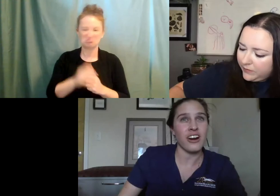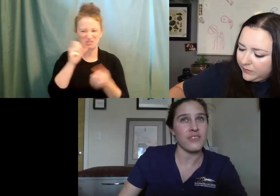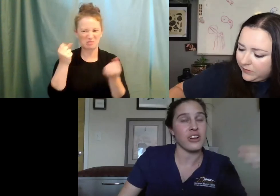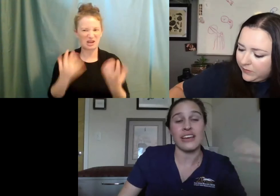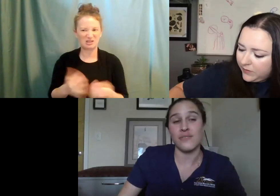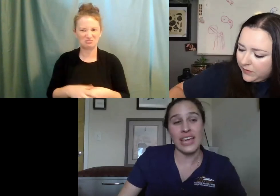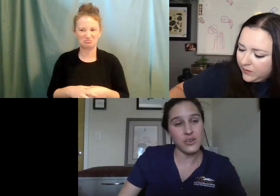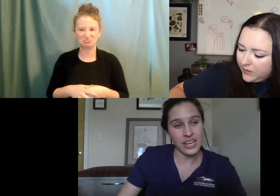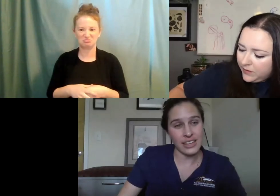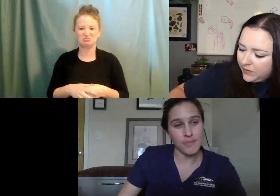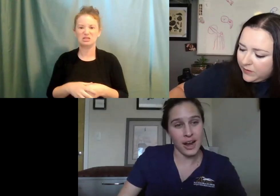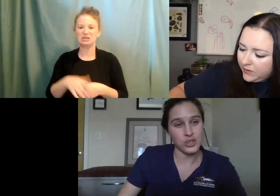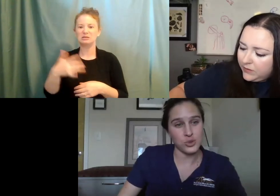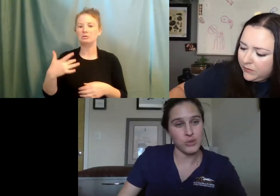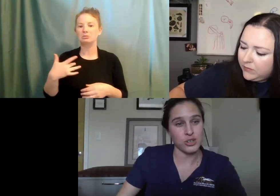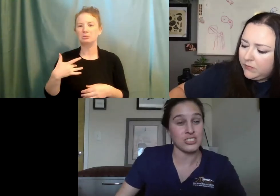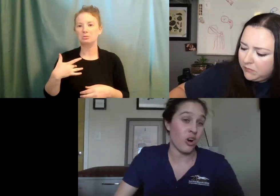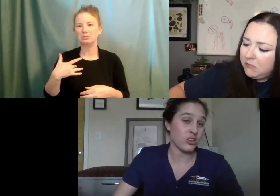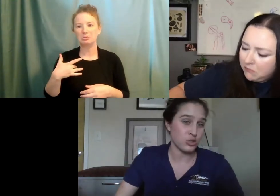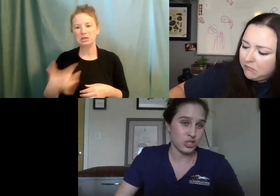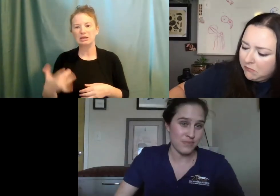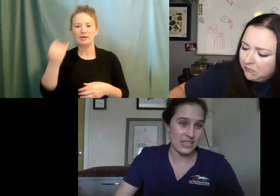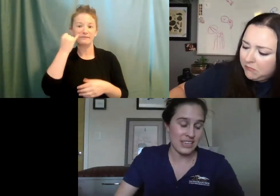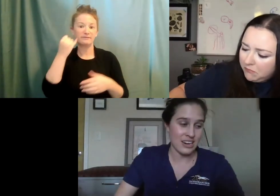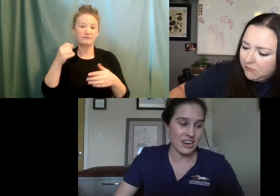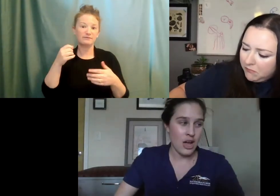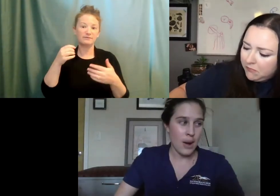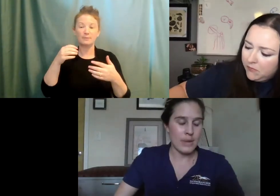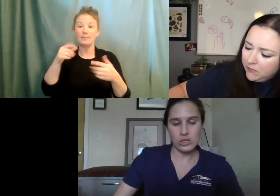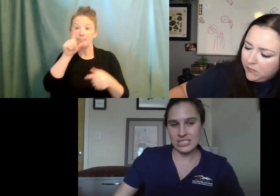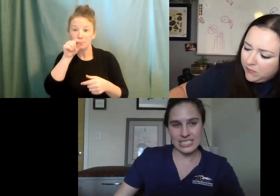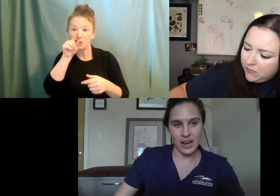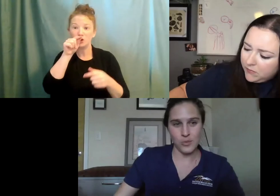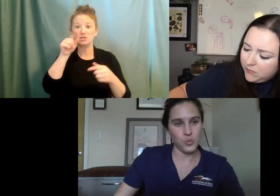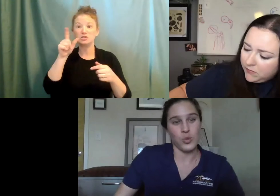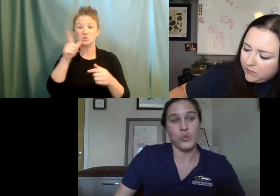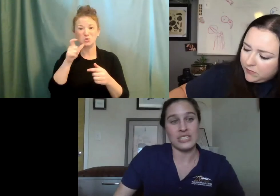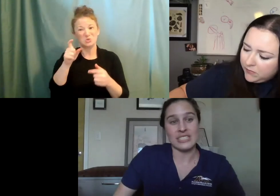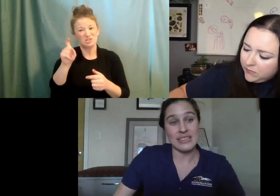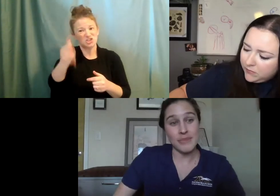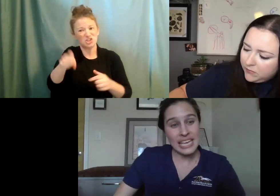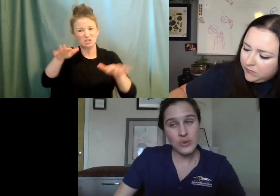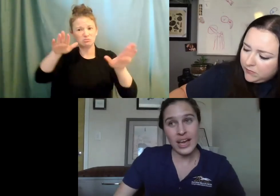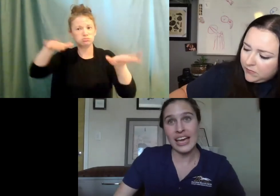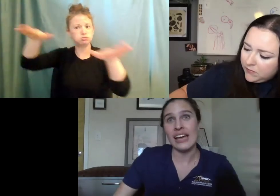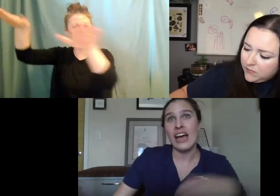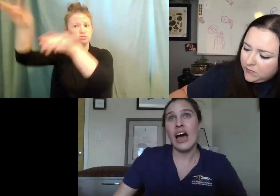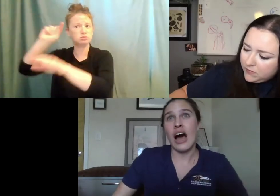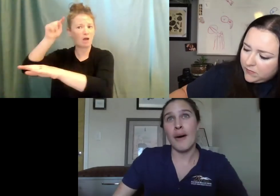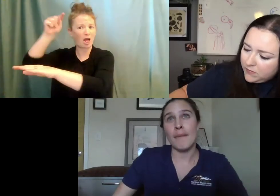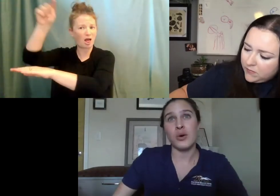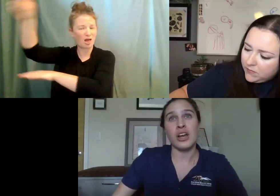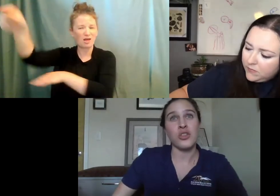if they're, if they're like vagrant, like migratory birds that also shouldn't be here. Most of the time we wouldn't see them anyway.